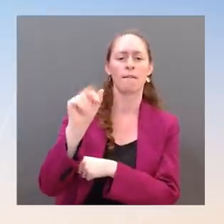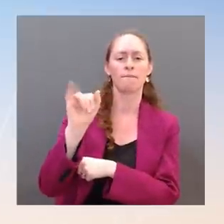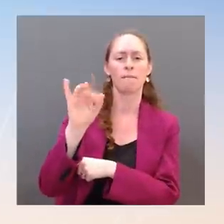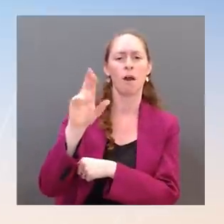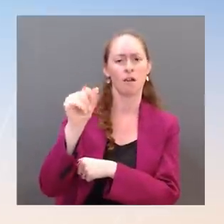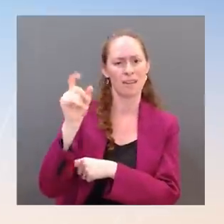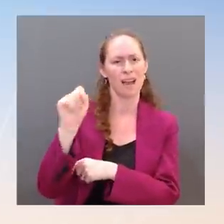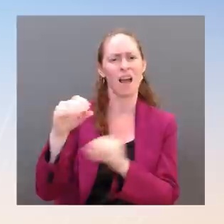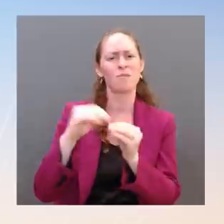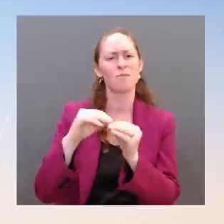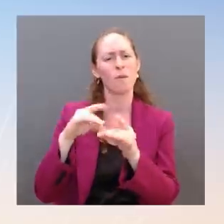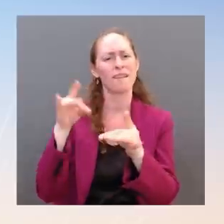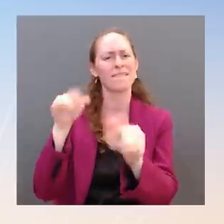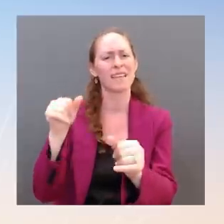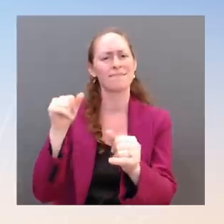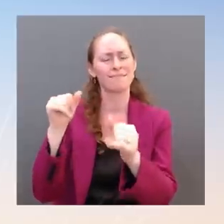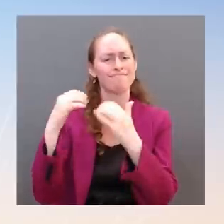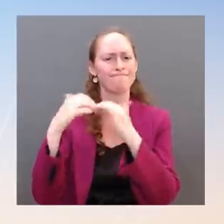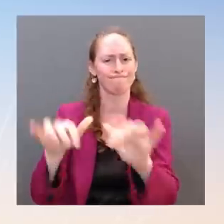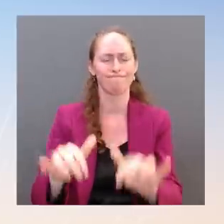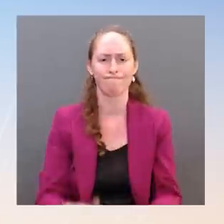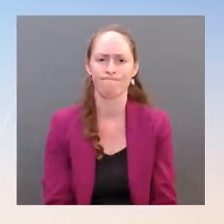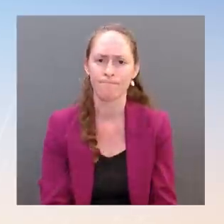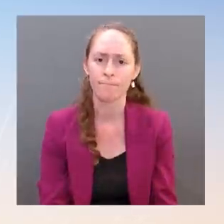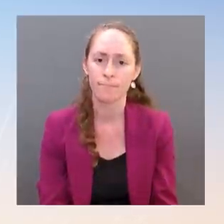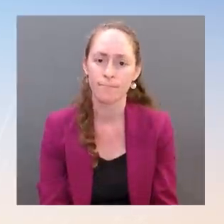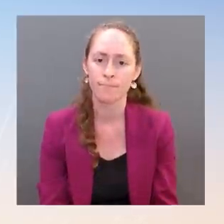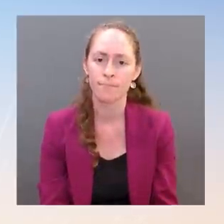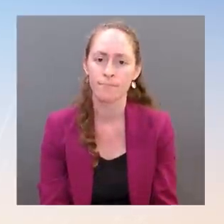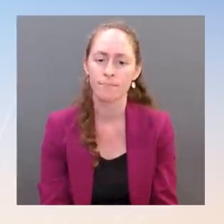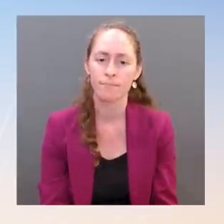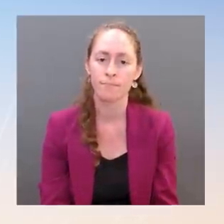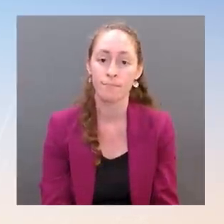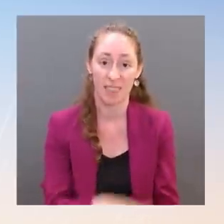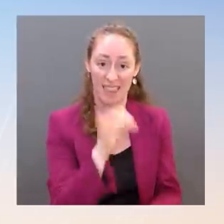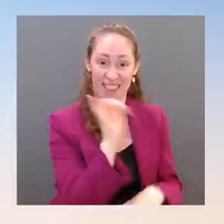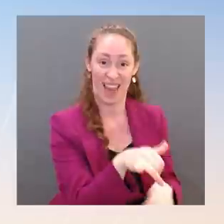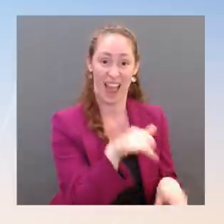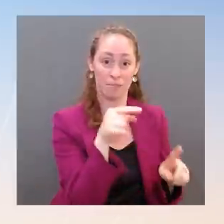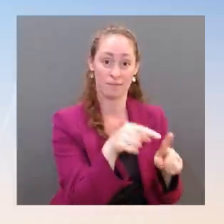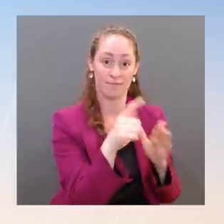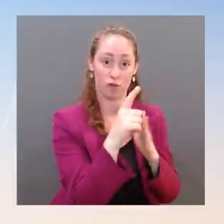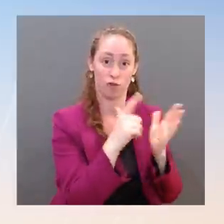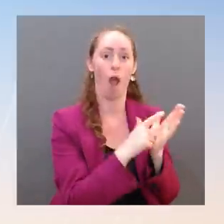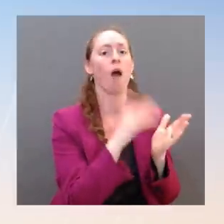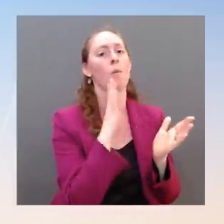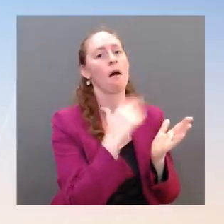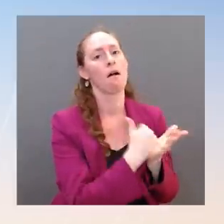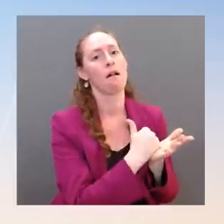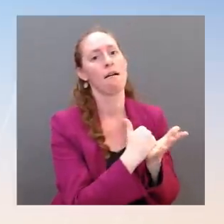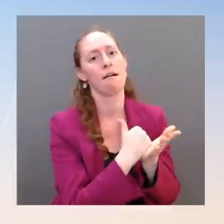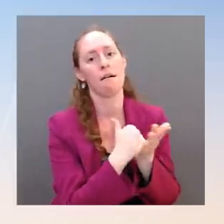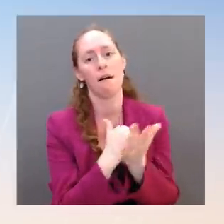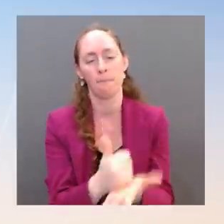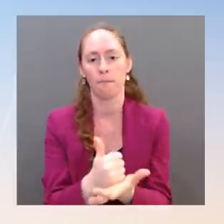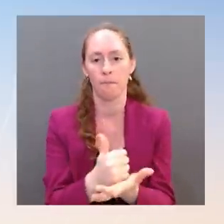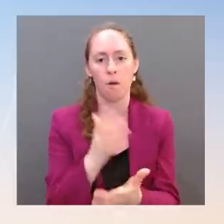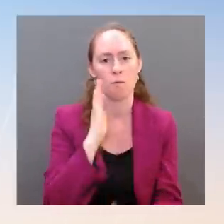And the legislation will help the VA provide our veterans the level of service they deserve.